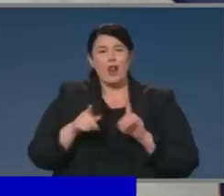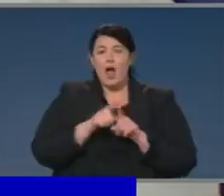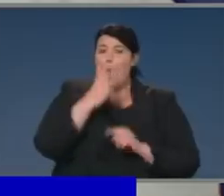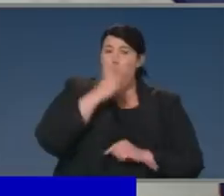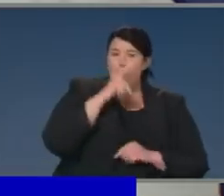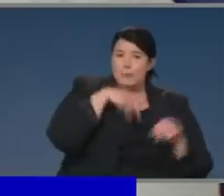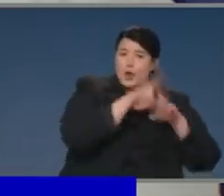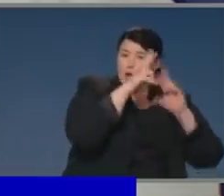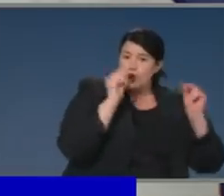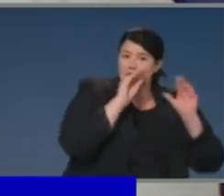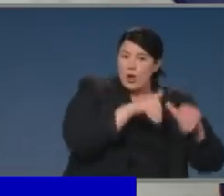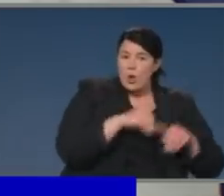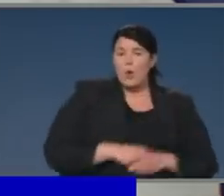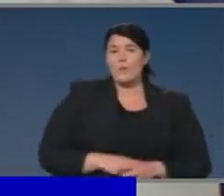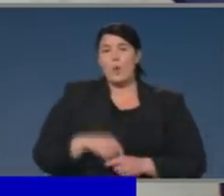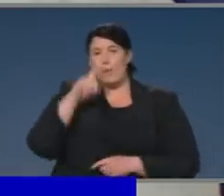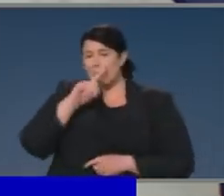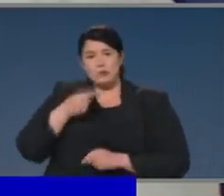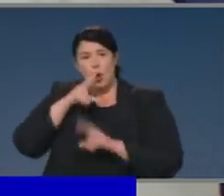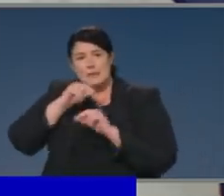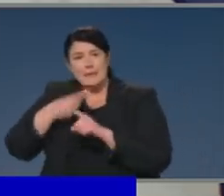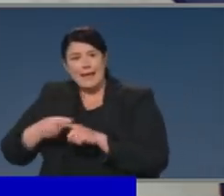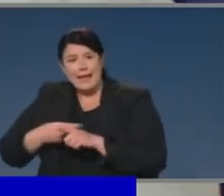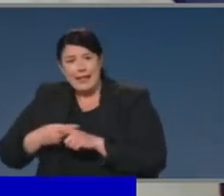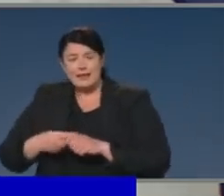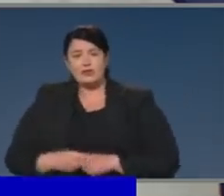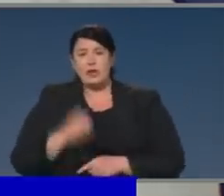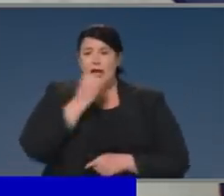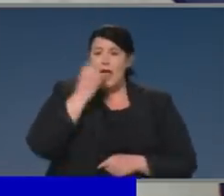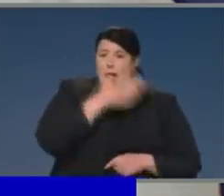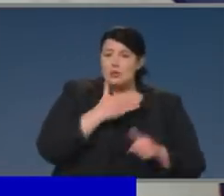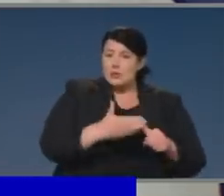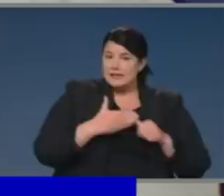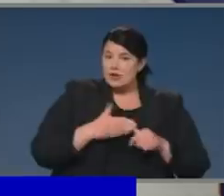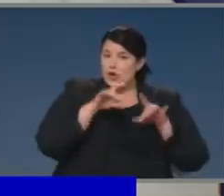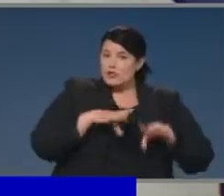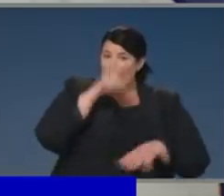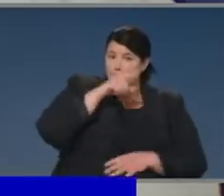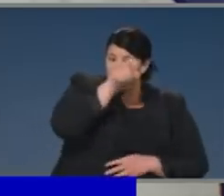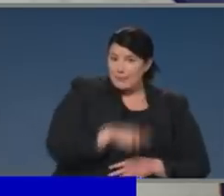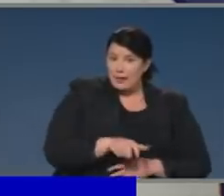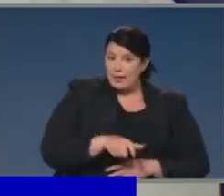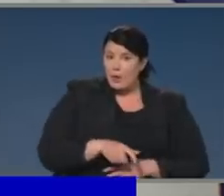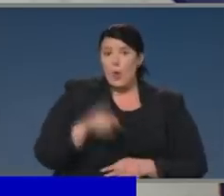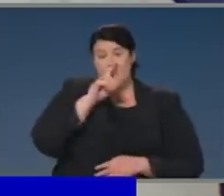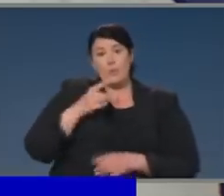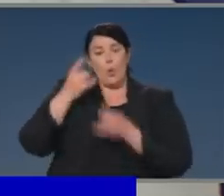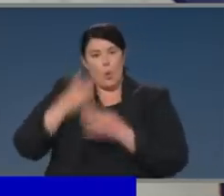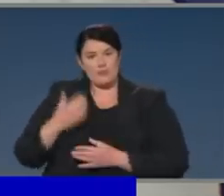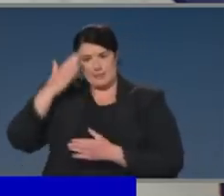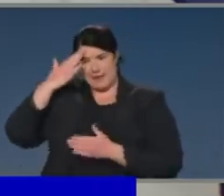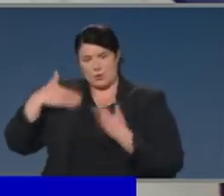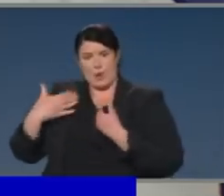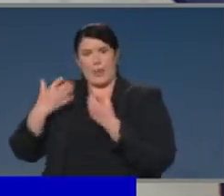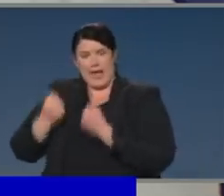from non-English speaking backgrounds, Indigenous Australians, and those who have pre-existing mental health conditions. And then